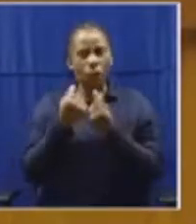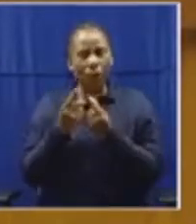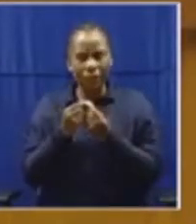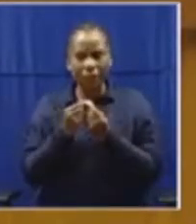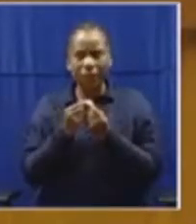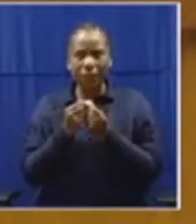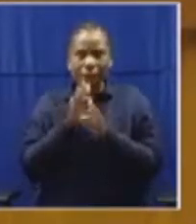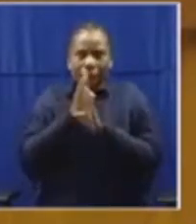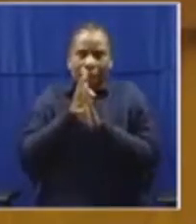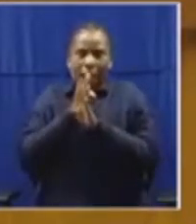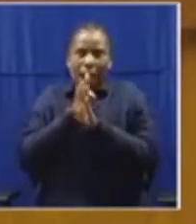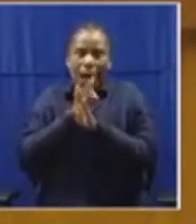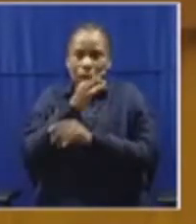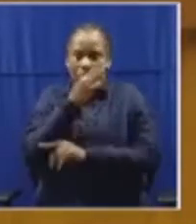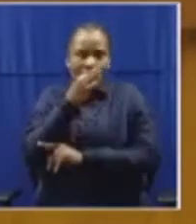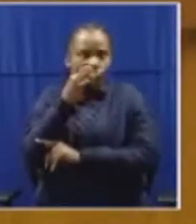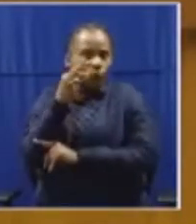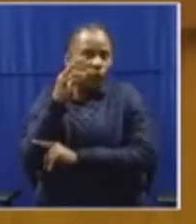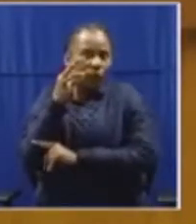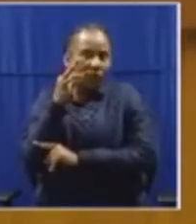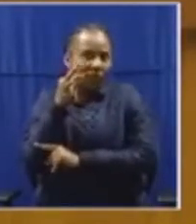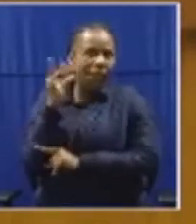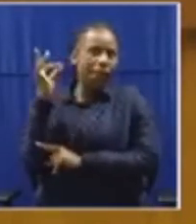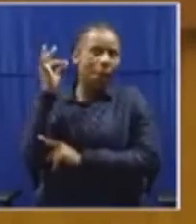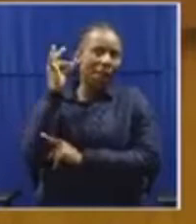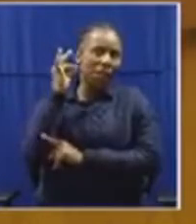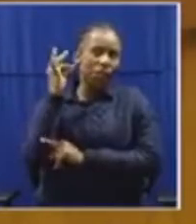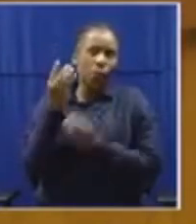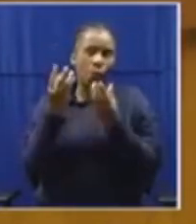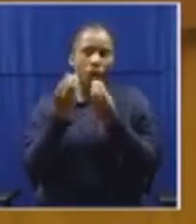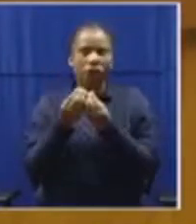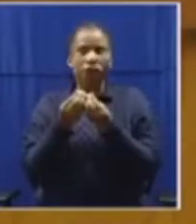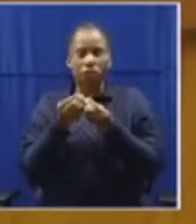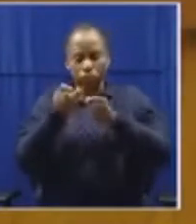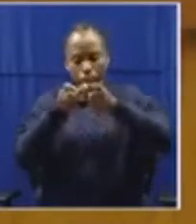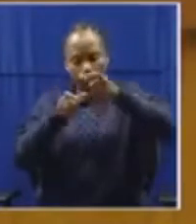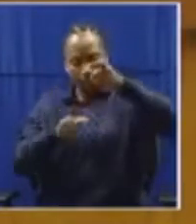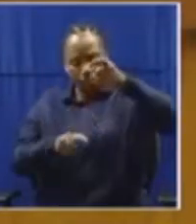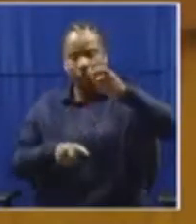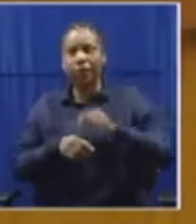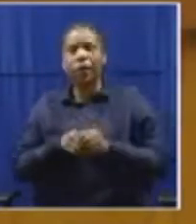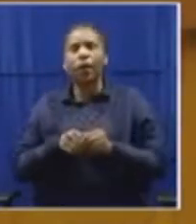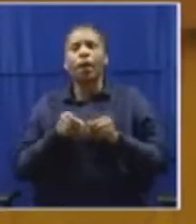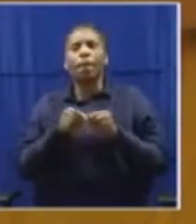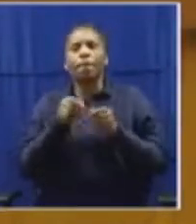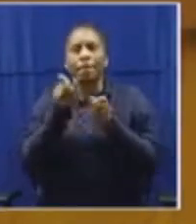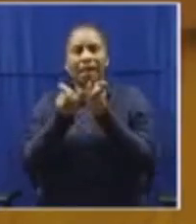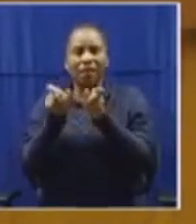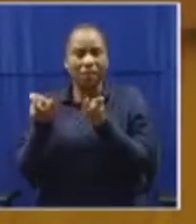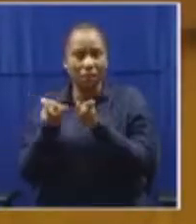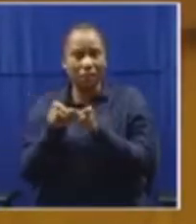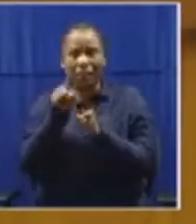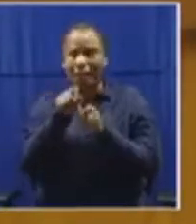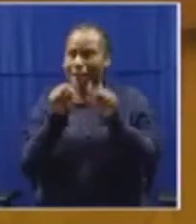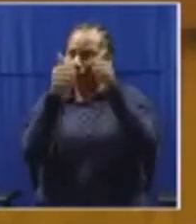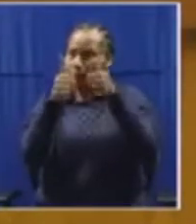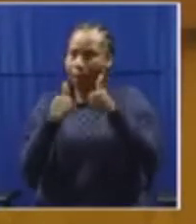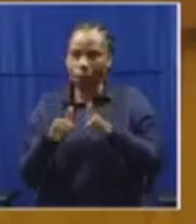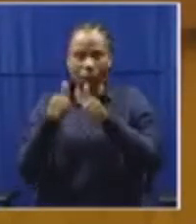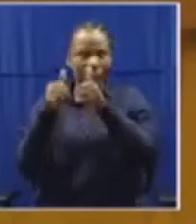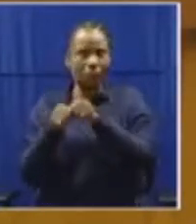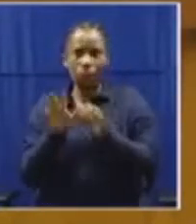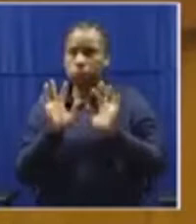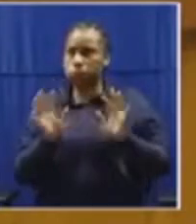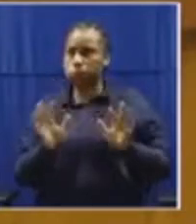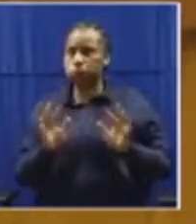information of a number of people. know, bank accounts are very sort of sensitive type of documents